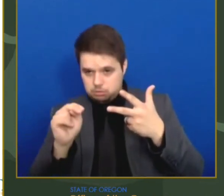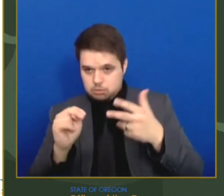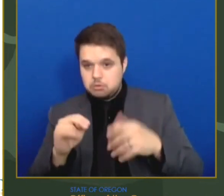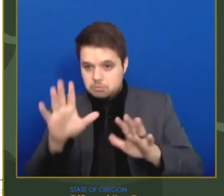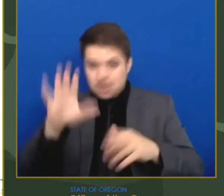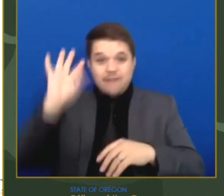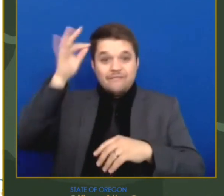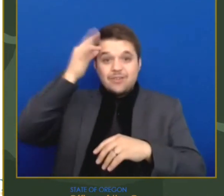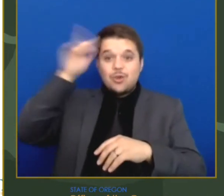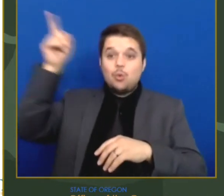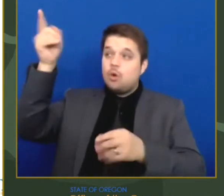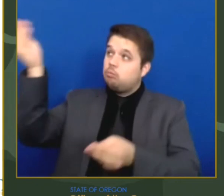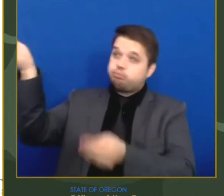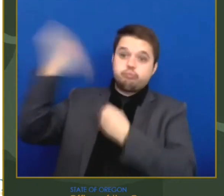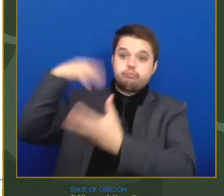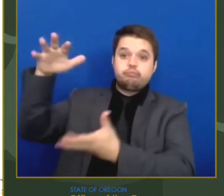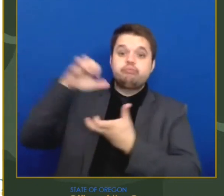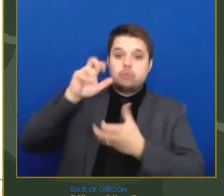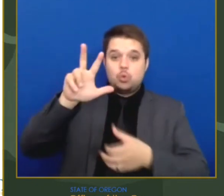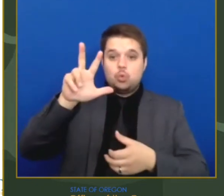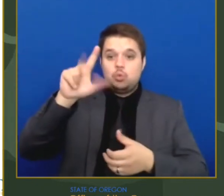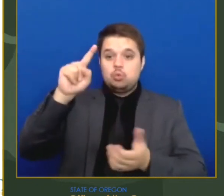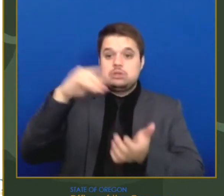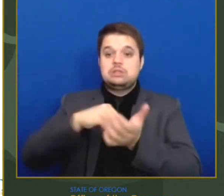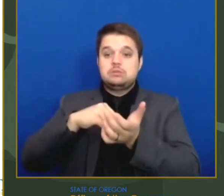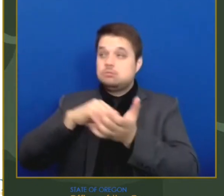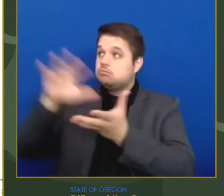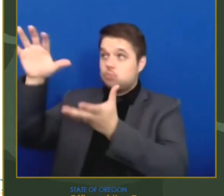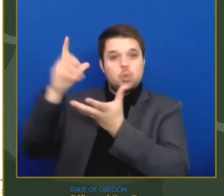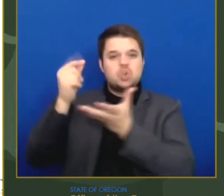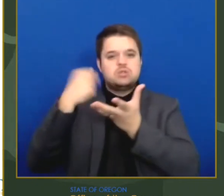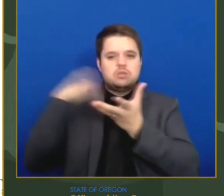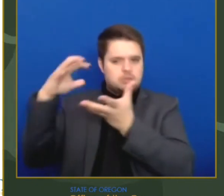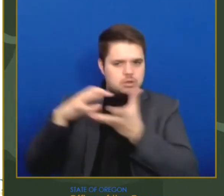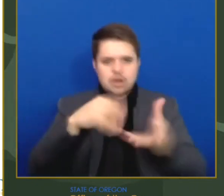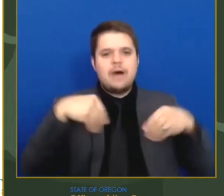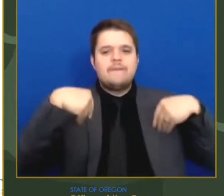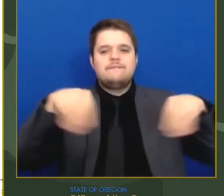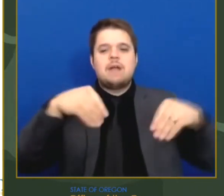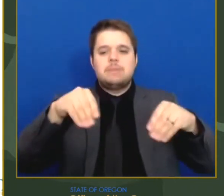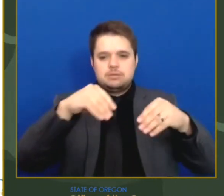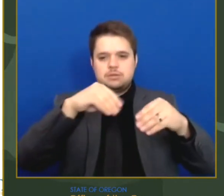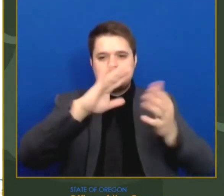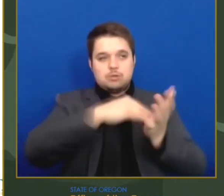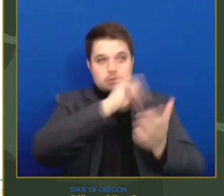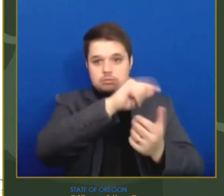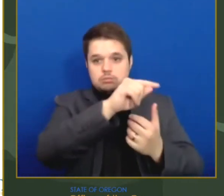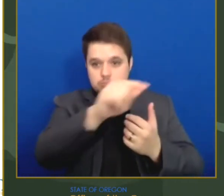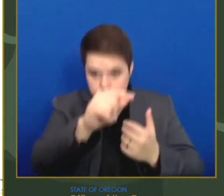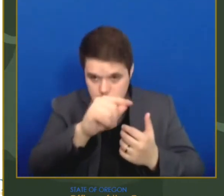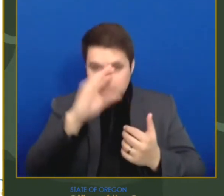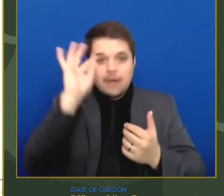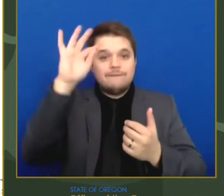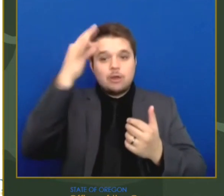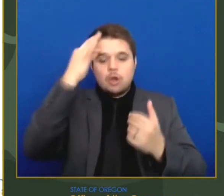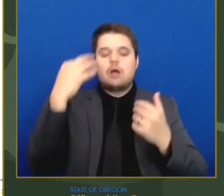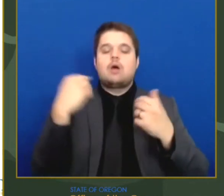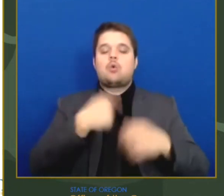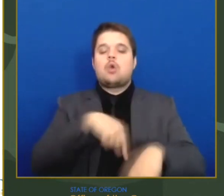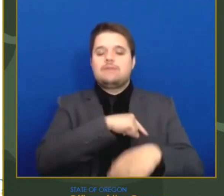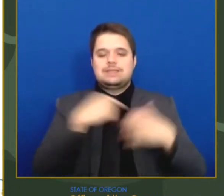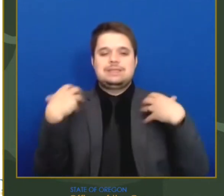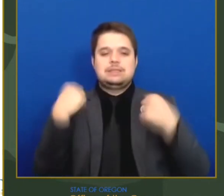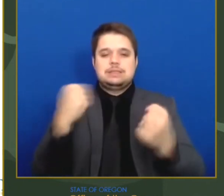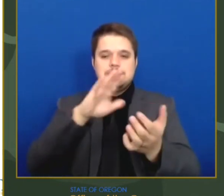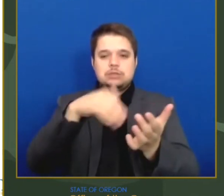pharmacies and 4,000 doses to federally qualified health centers. Based on what we projected prior to the